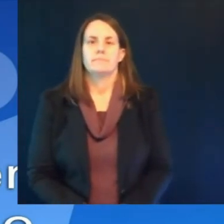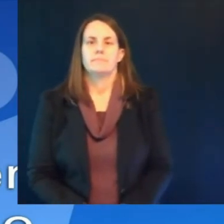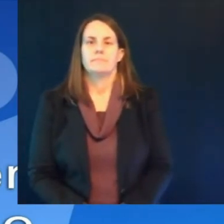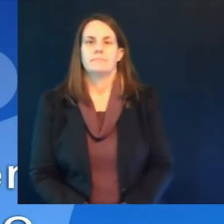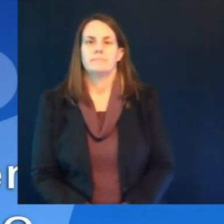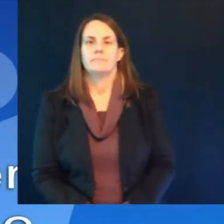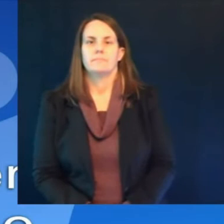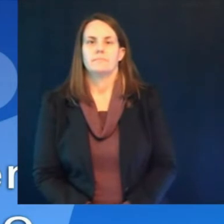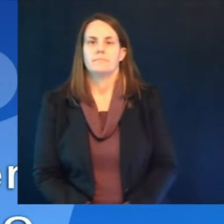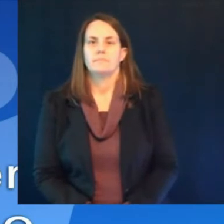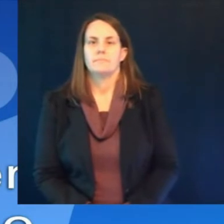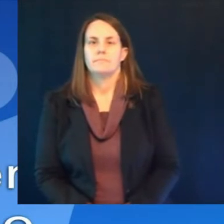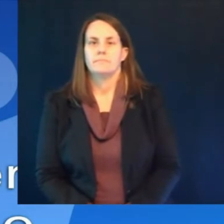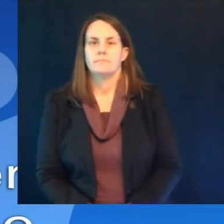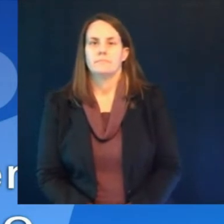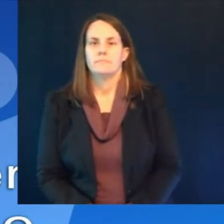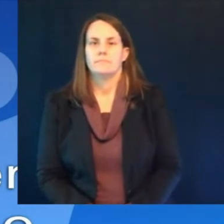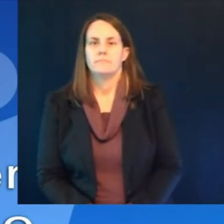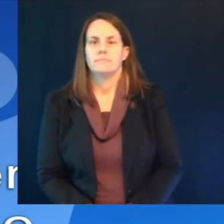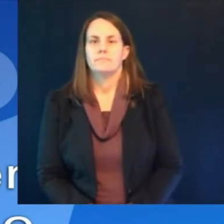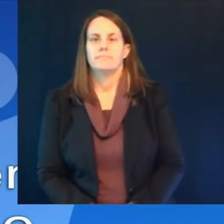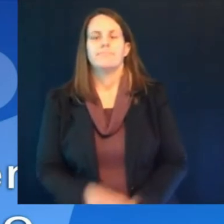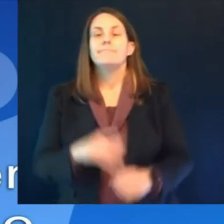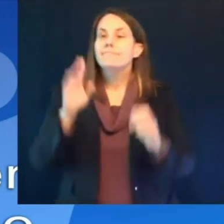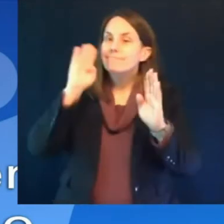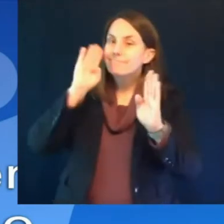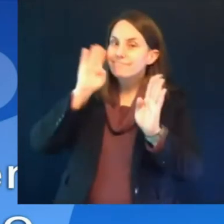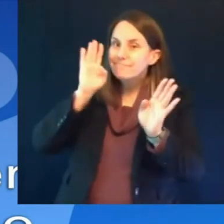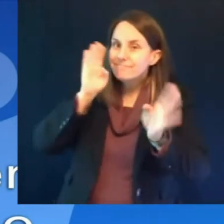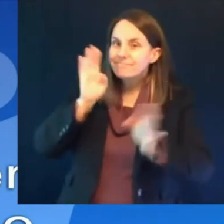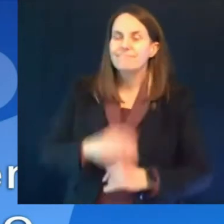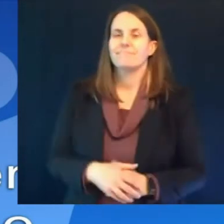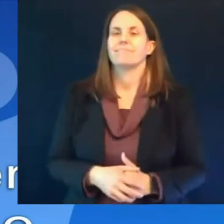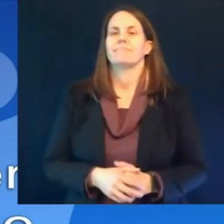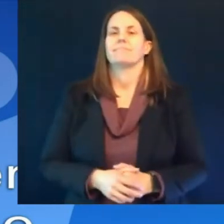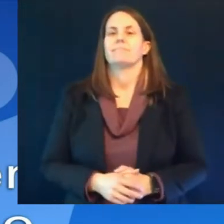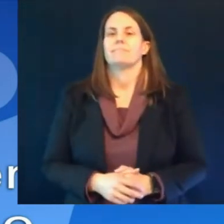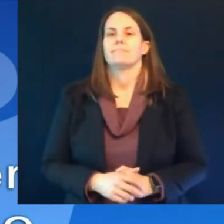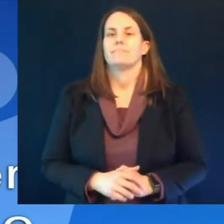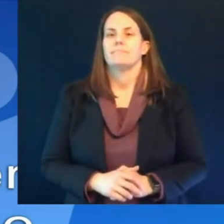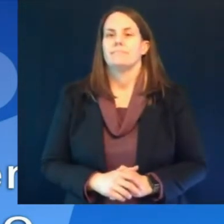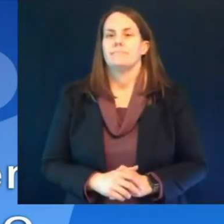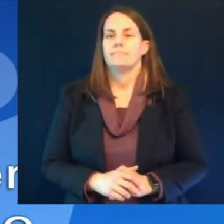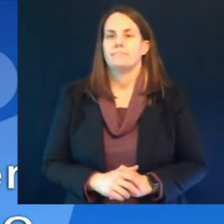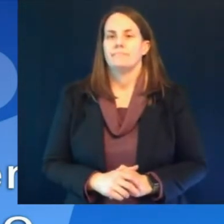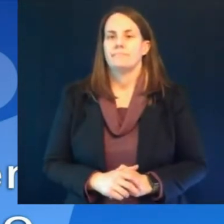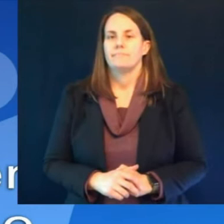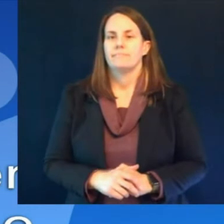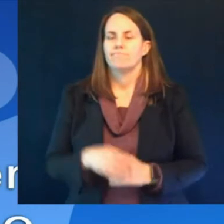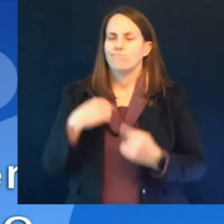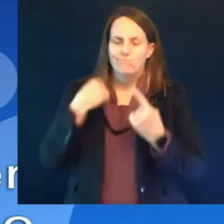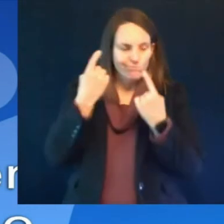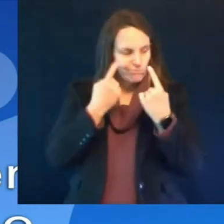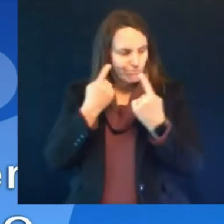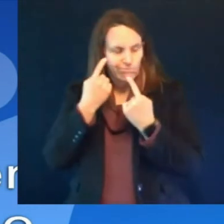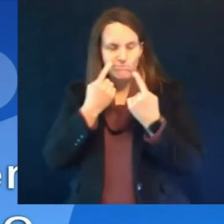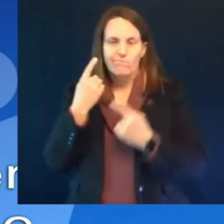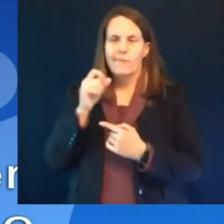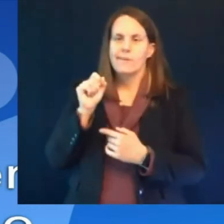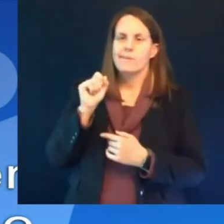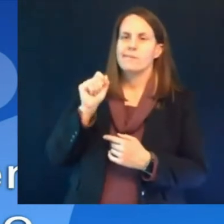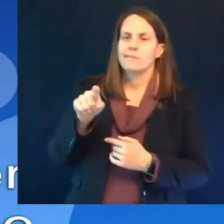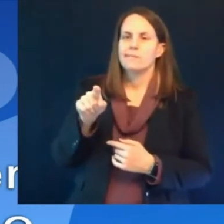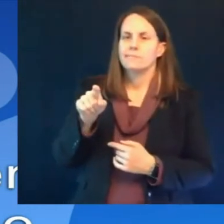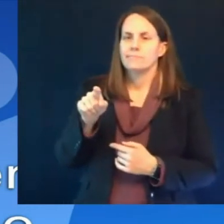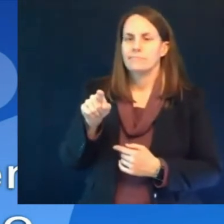um thanks for holding this um just was wondering um how much johnson johnson vaccine in the